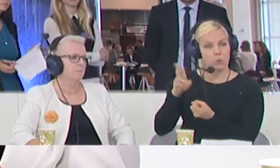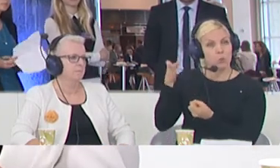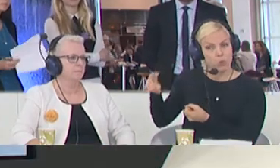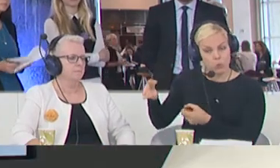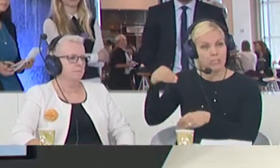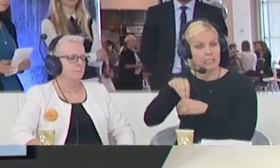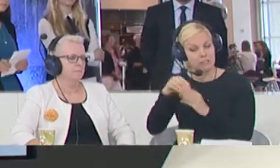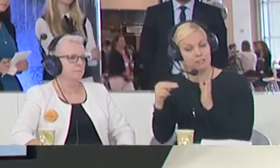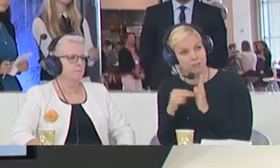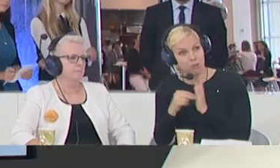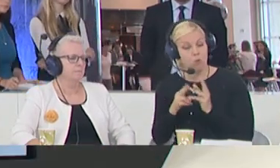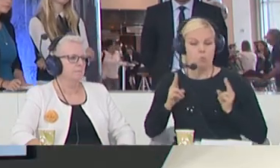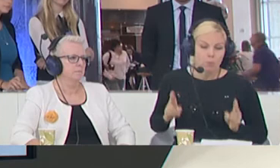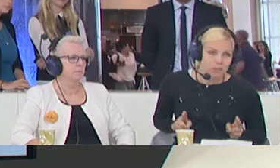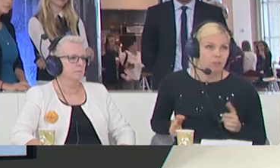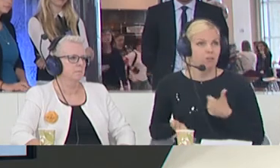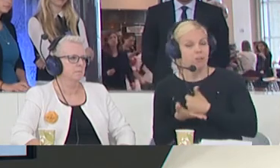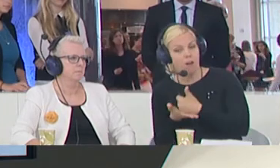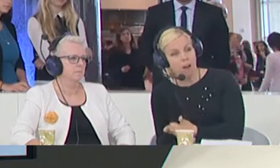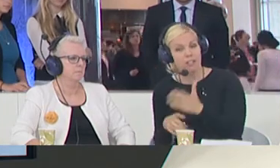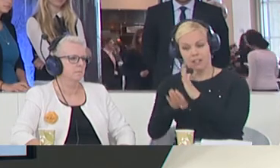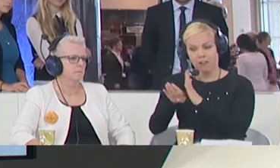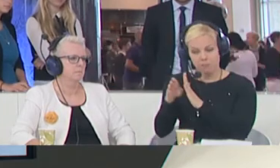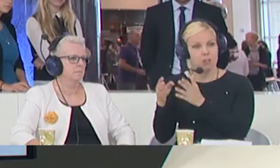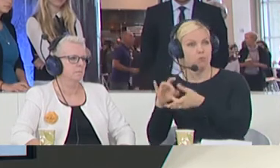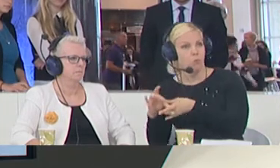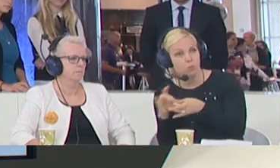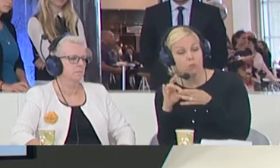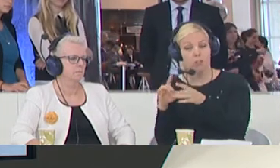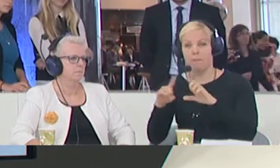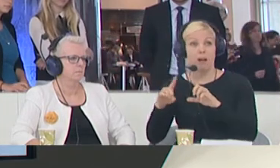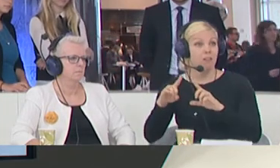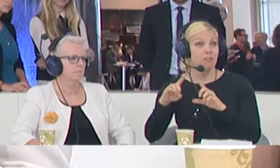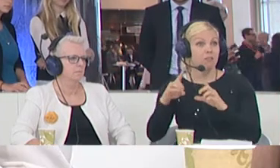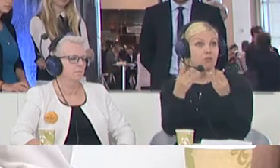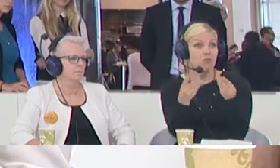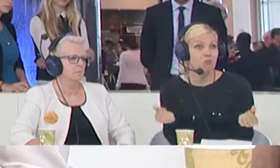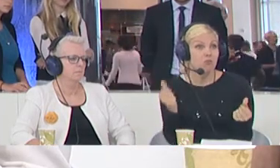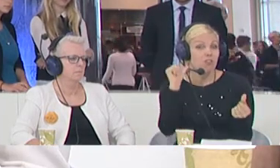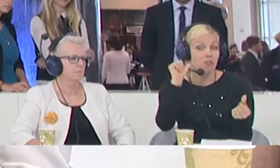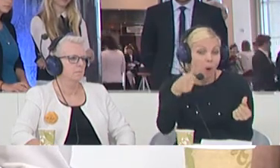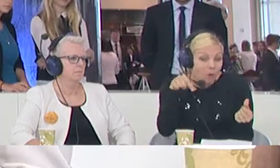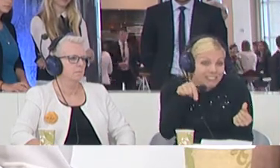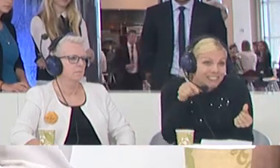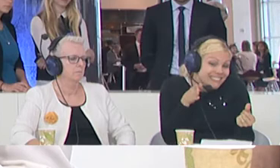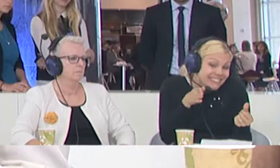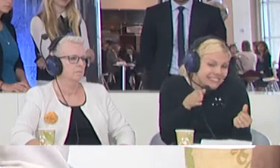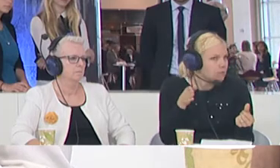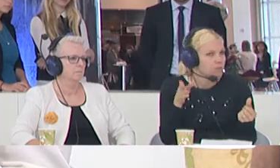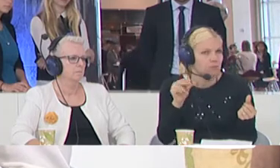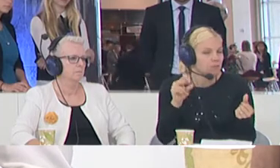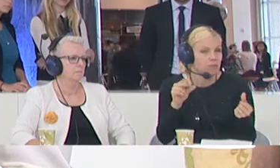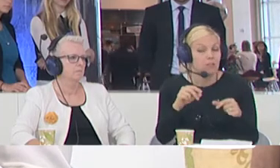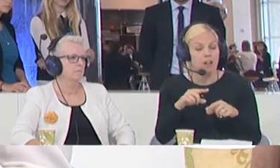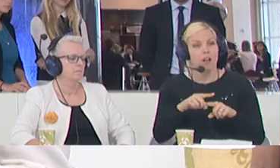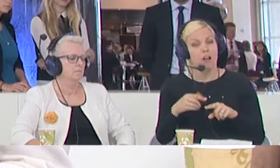cooperation. There is plenty of that. But still, there won't be any solution tomorrow. And there are four million refugees hosted in the